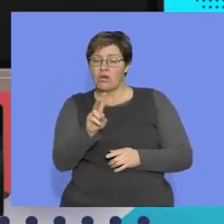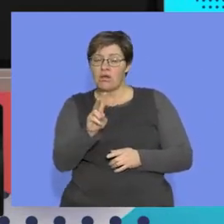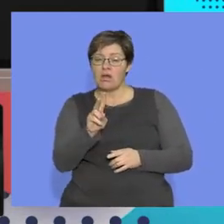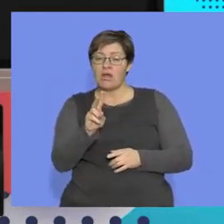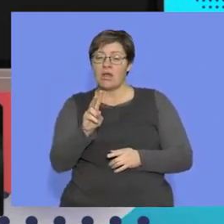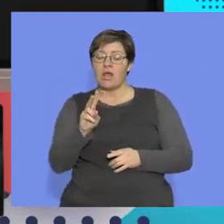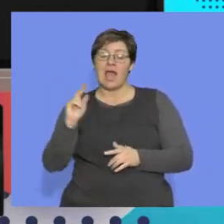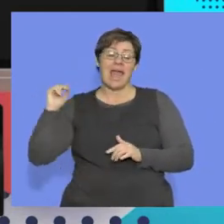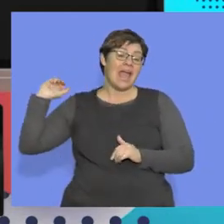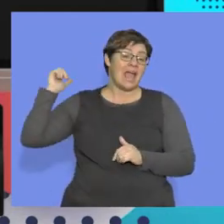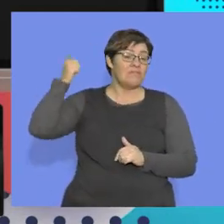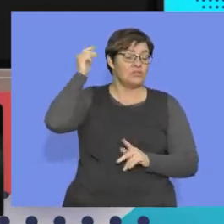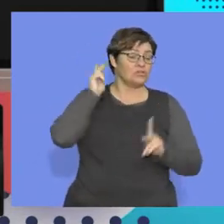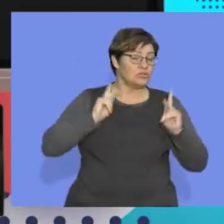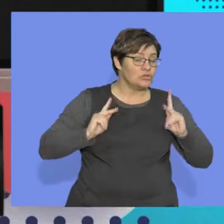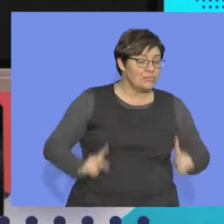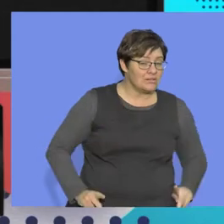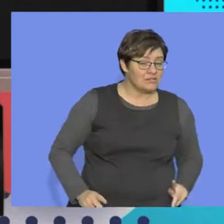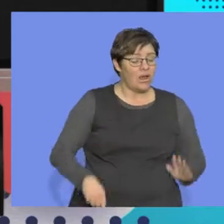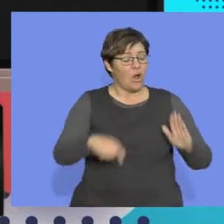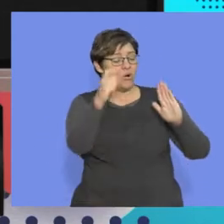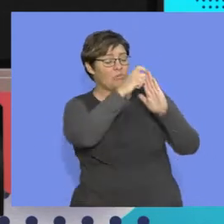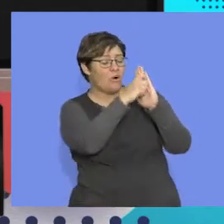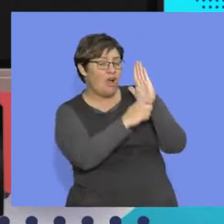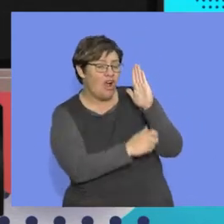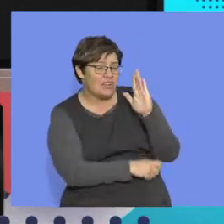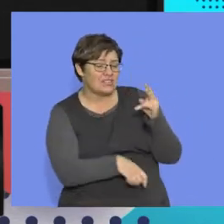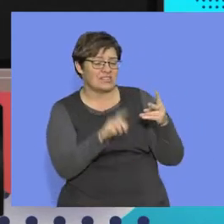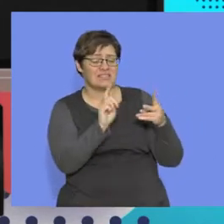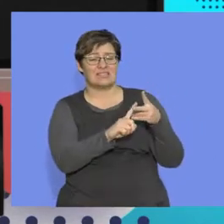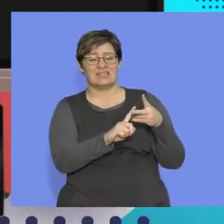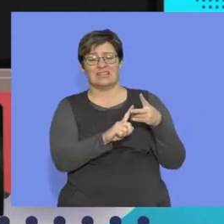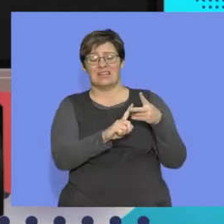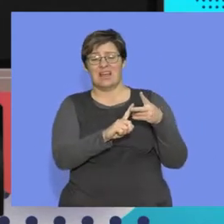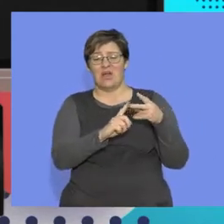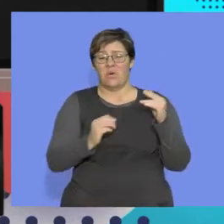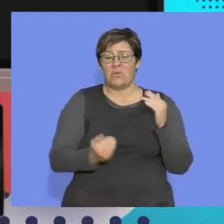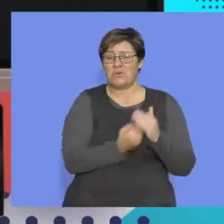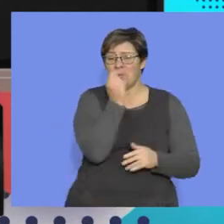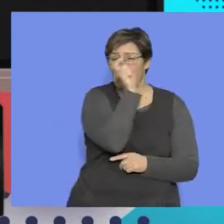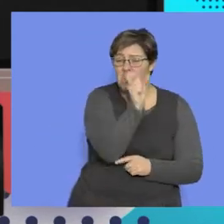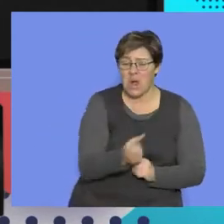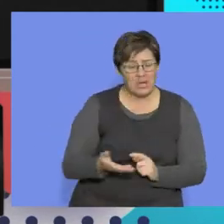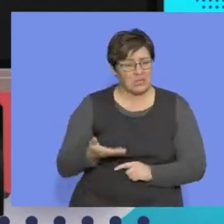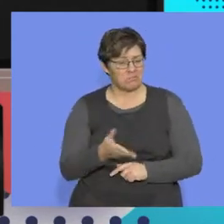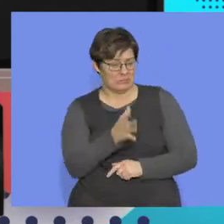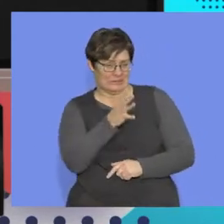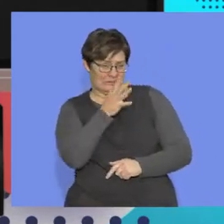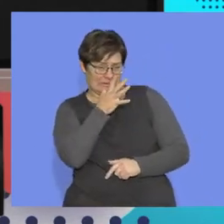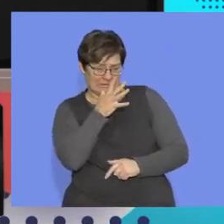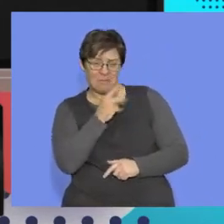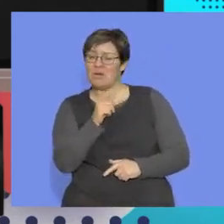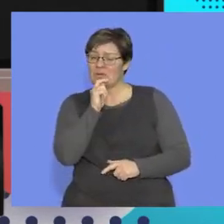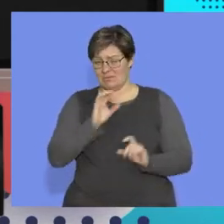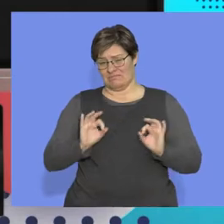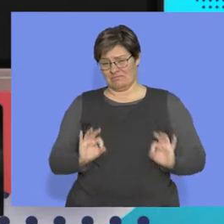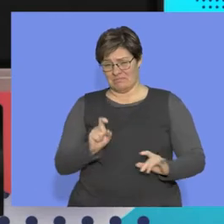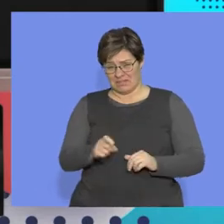there's a lot of terms and a lot of new words, and we need to make sure that we're going to be able to use them properly.